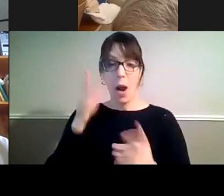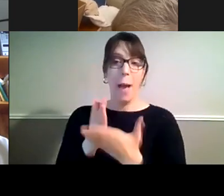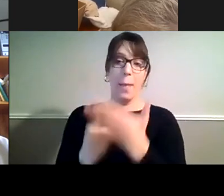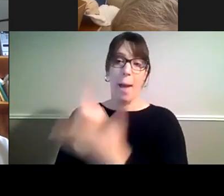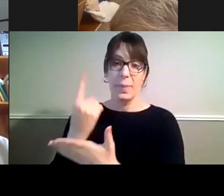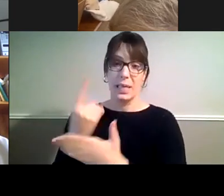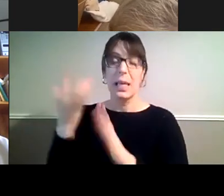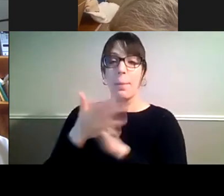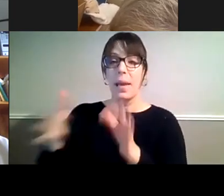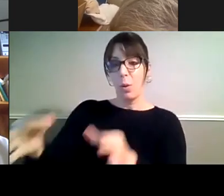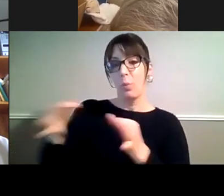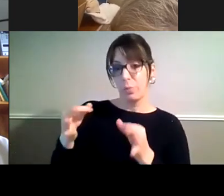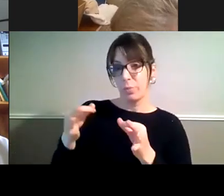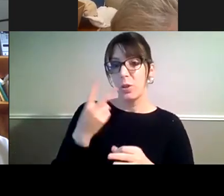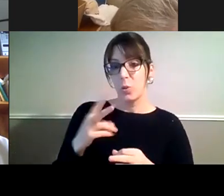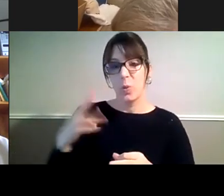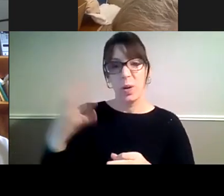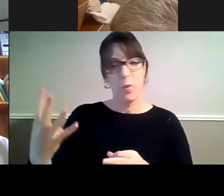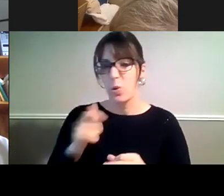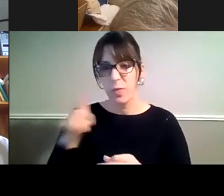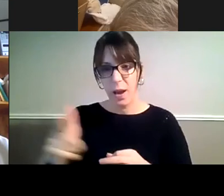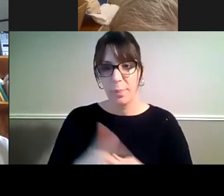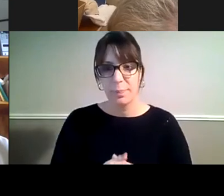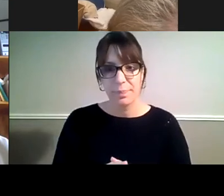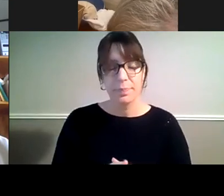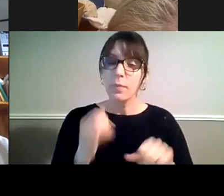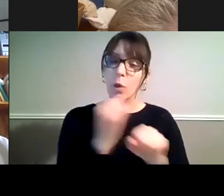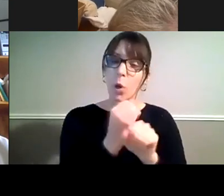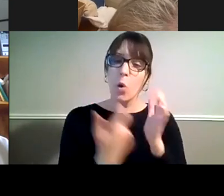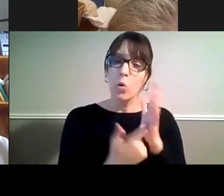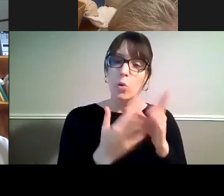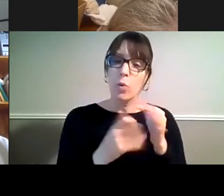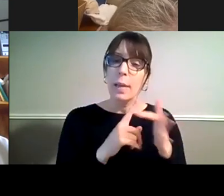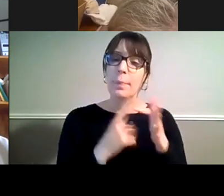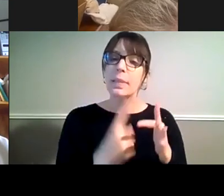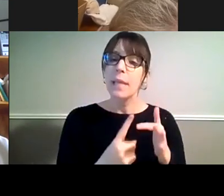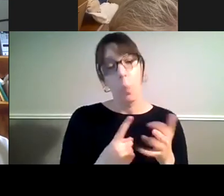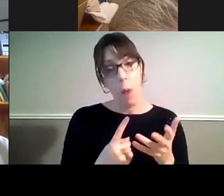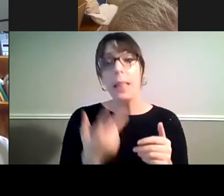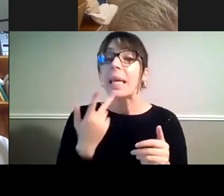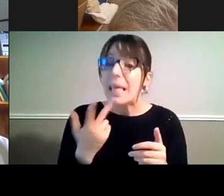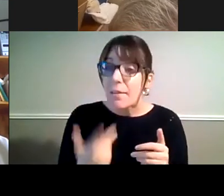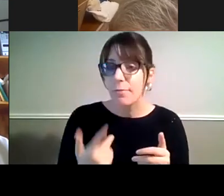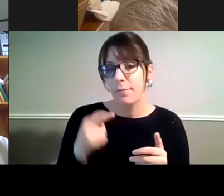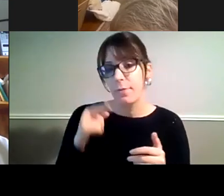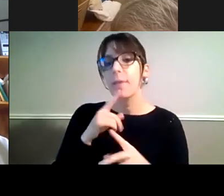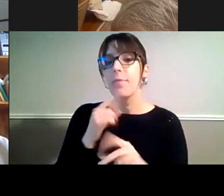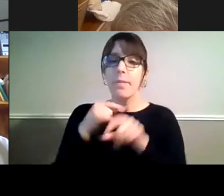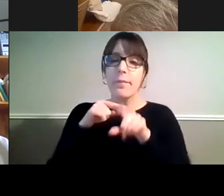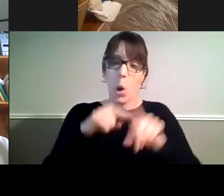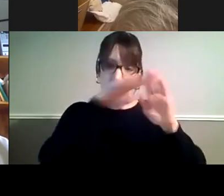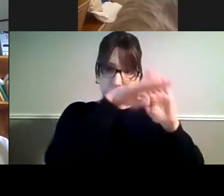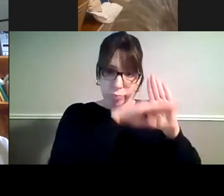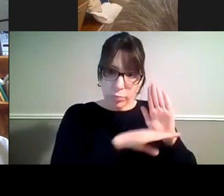sooner rather than later. If they did come into place, Valerie, what difference would it make to people that you know in terms of